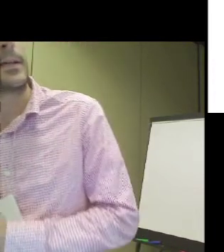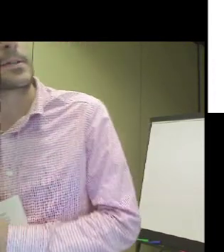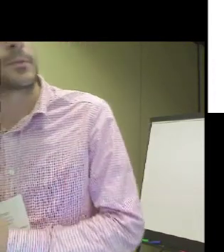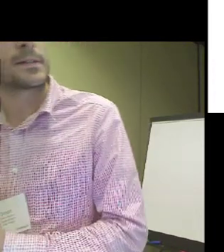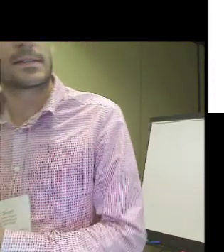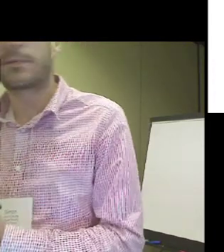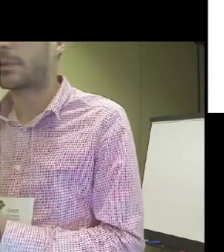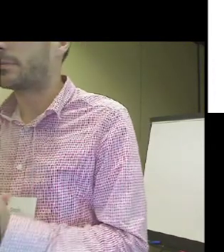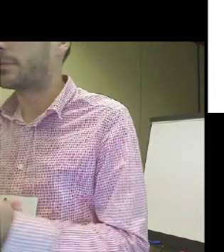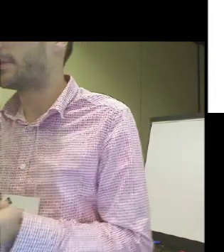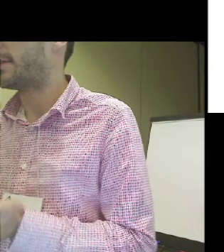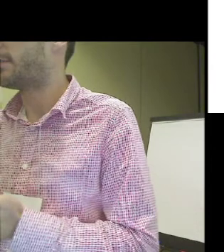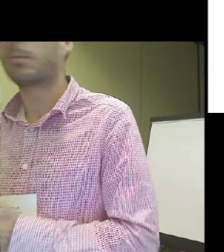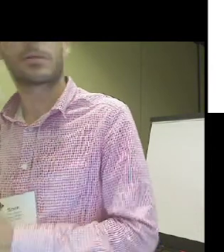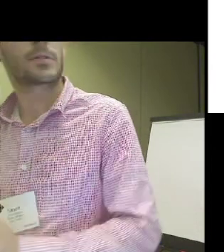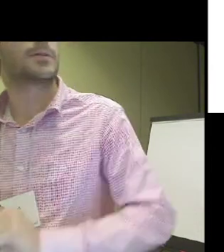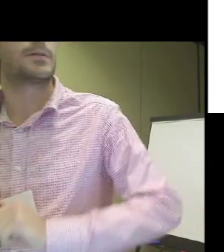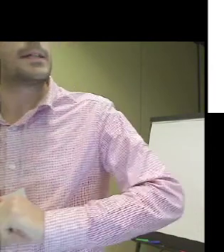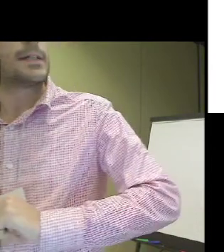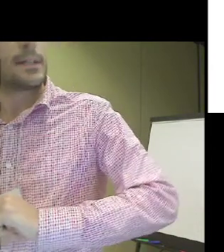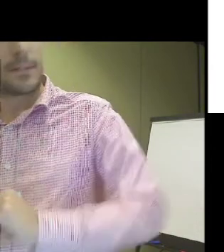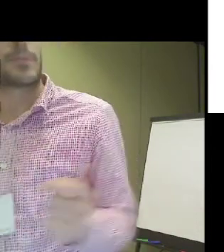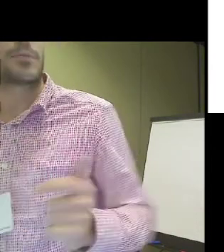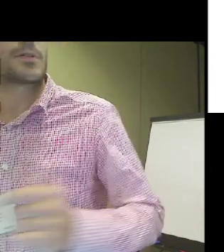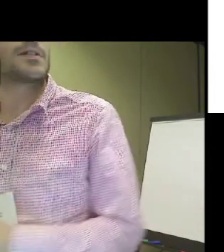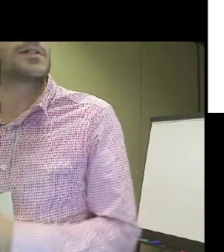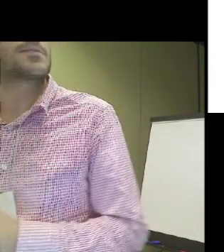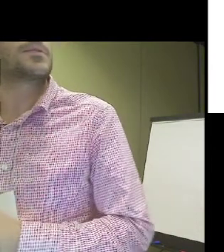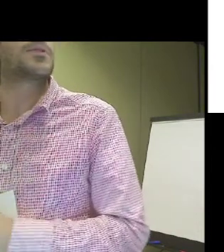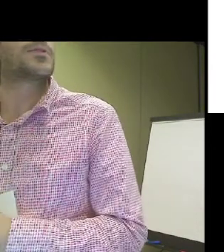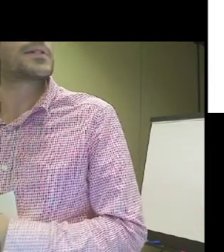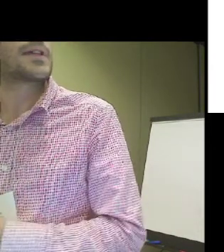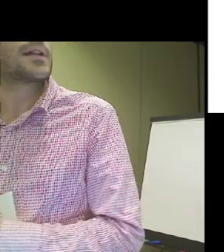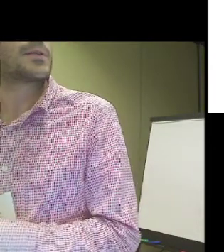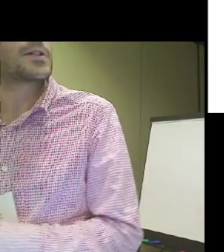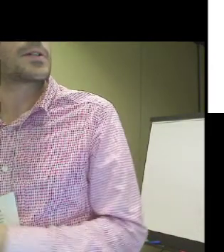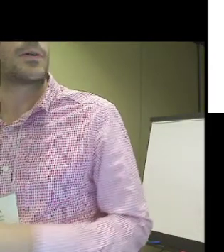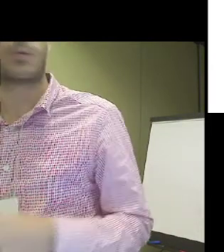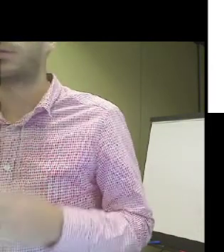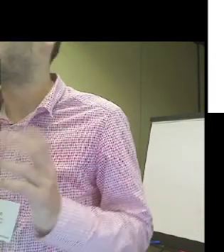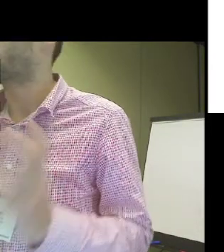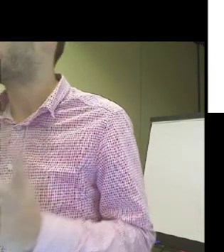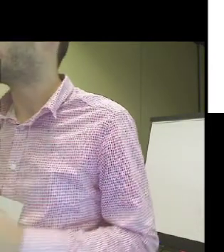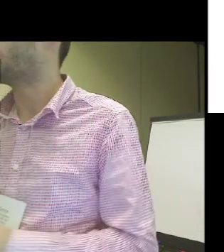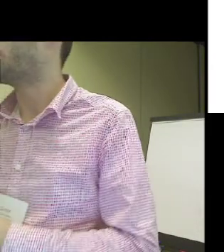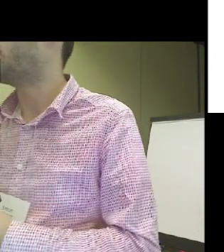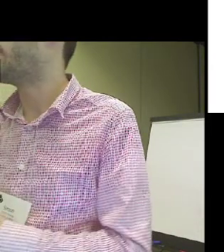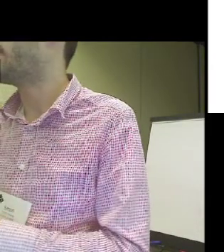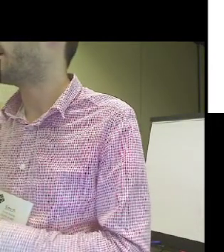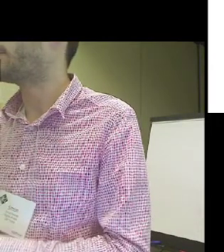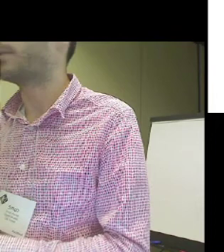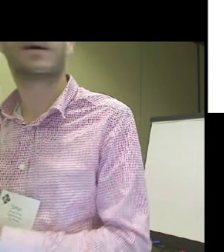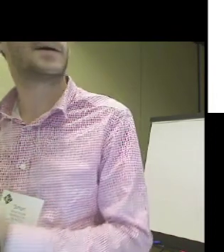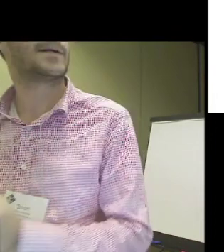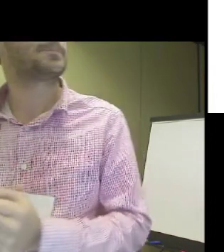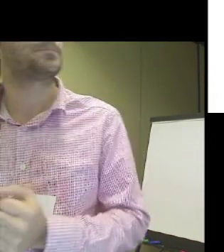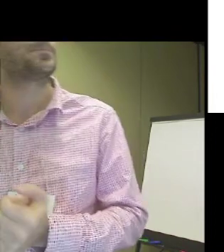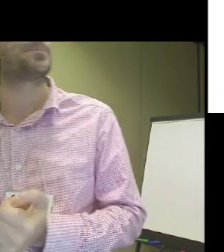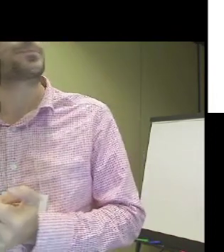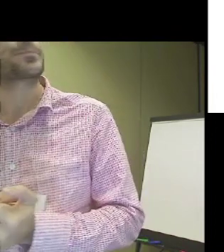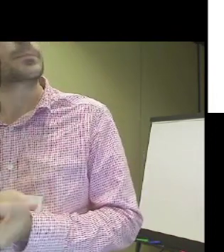is quite difficult for deaf people. So deaf people still is people using sign language and who usually were born deaf.